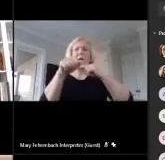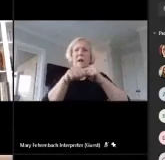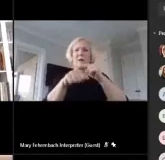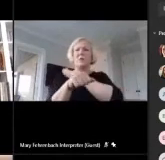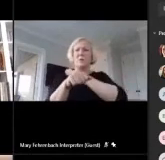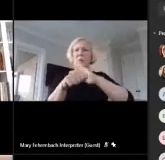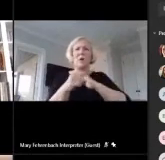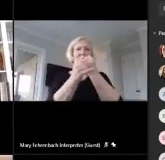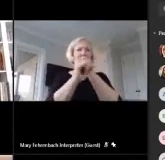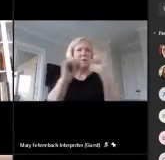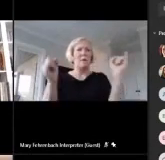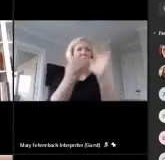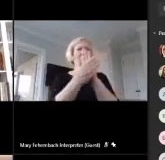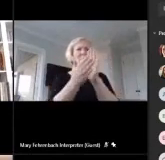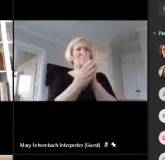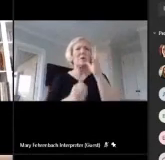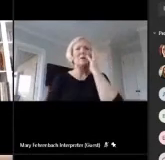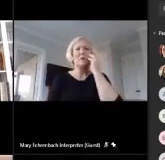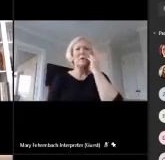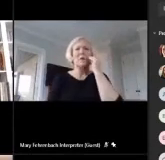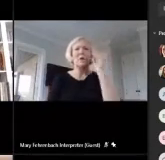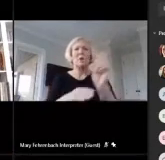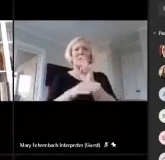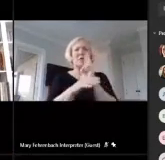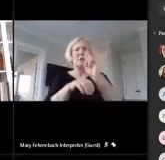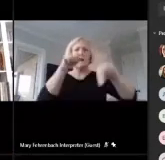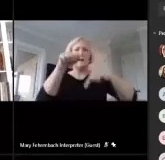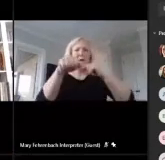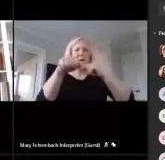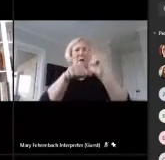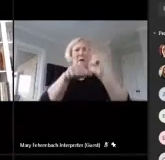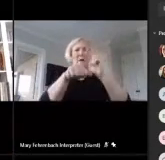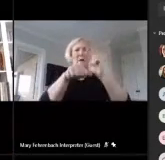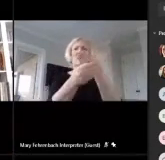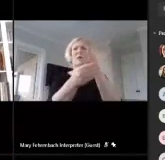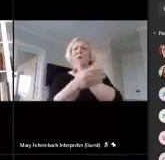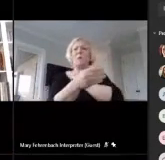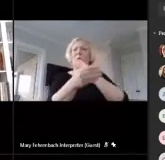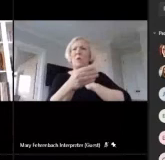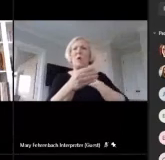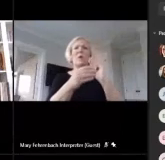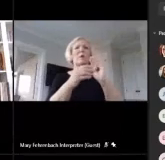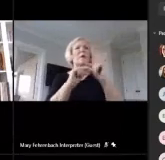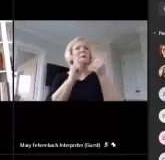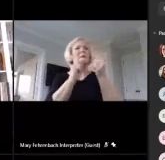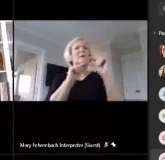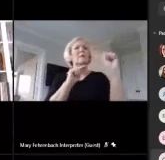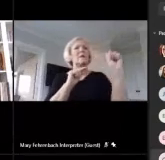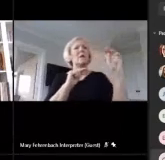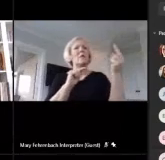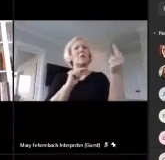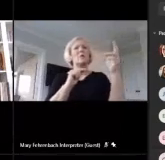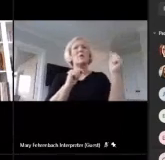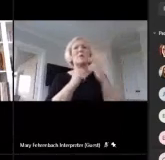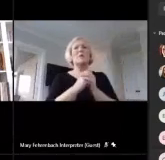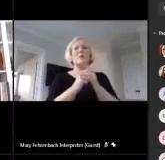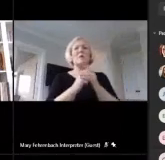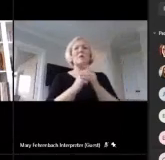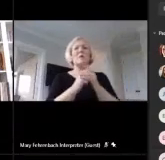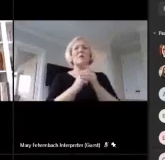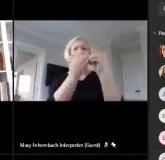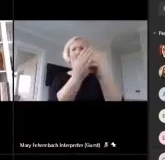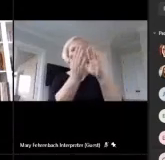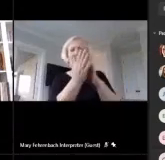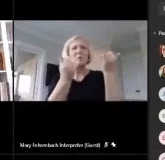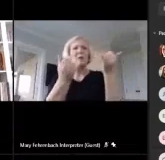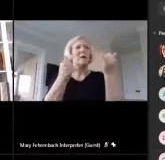Suzanne has experience using national board resources across stakeholder groups and created the National Board Standards Studies documents, which are